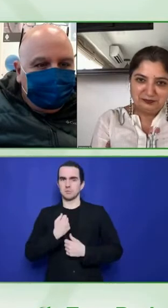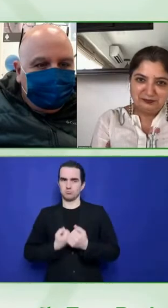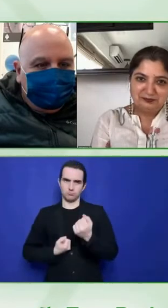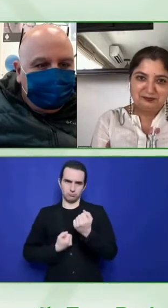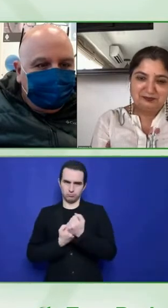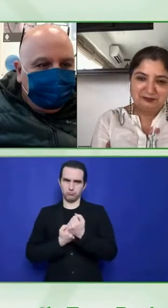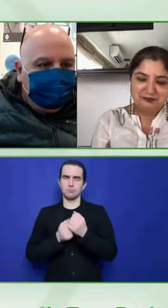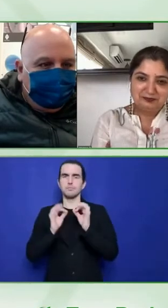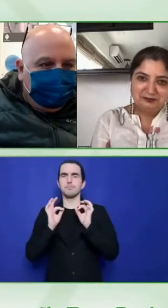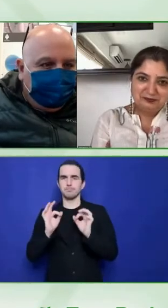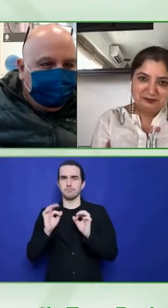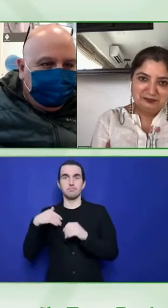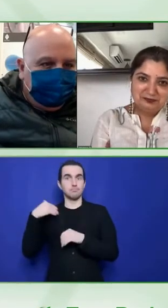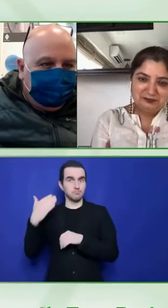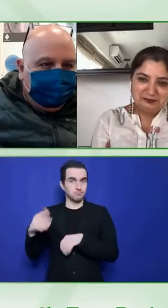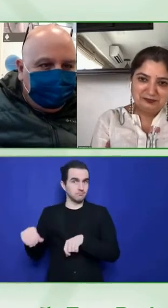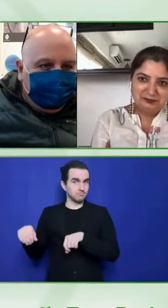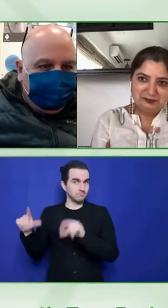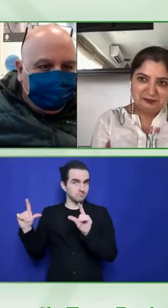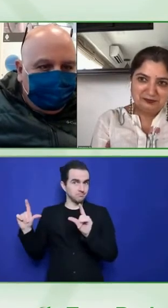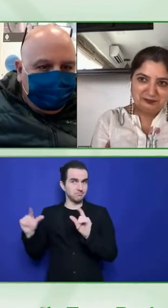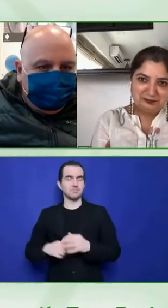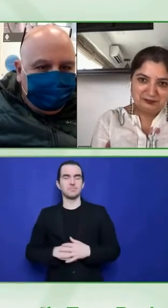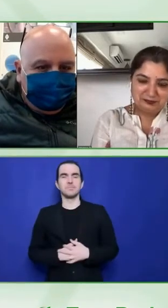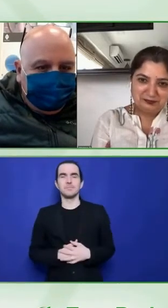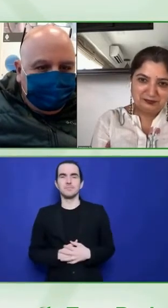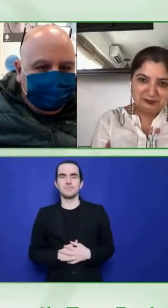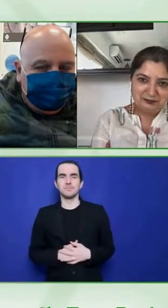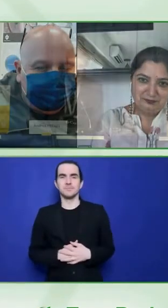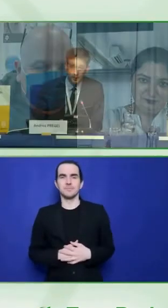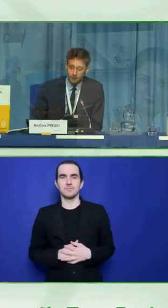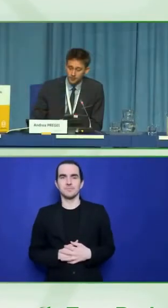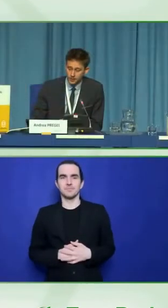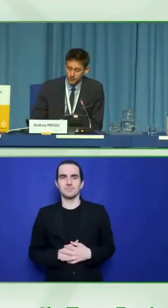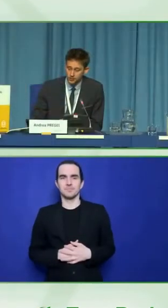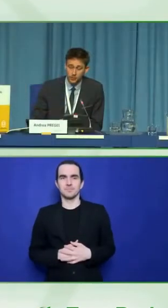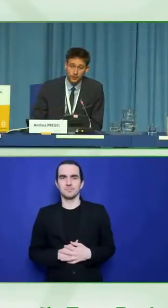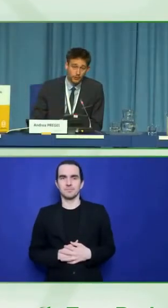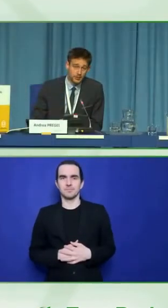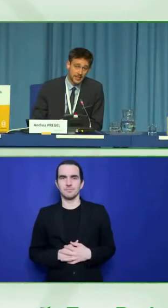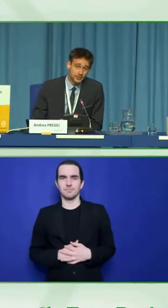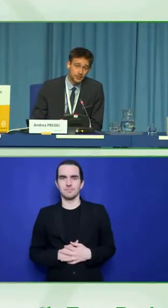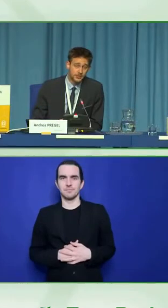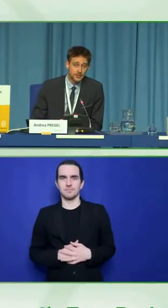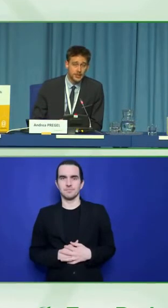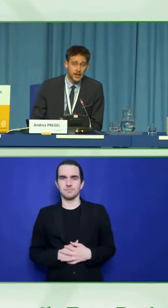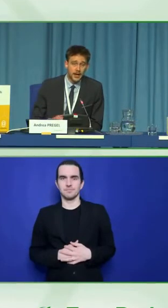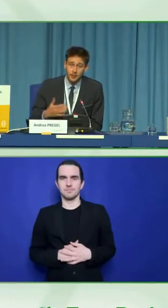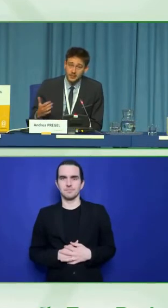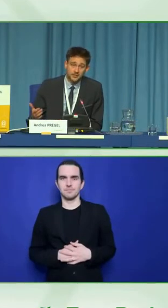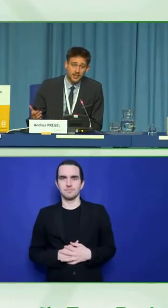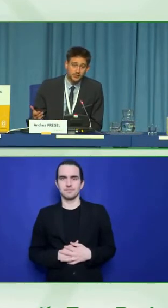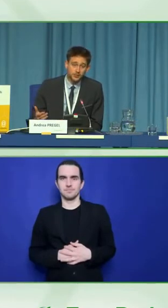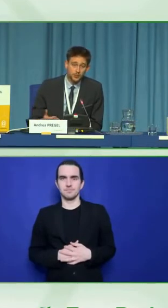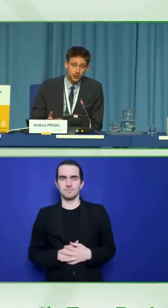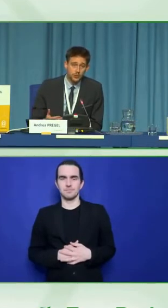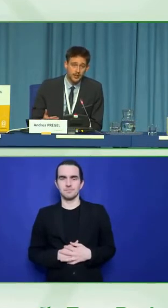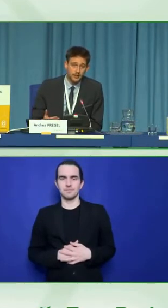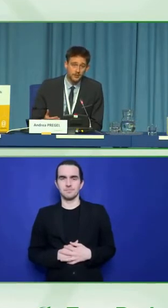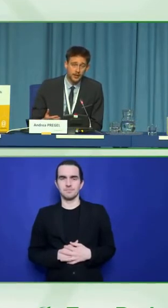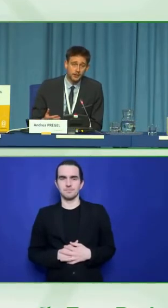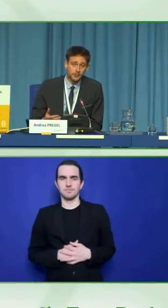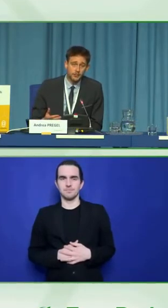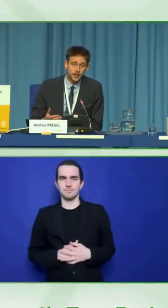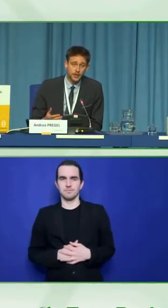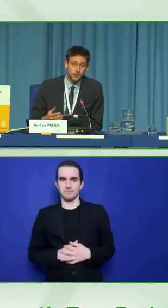So, Sight Savers is an international NGO working to promote disability rights across over 30 countries. And in many of these countries, we